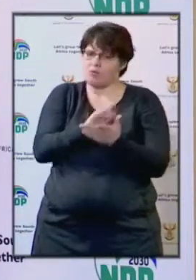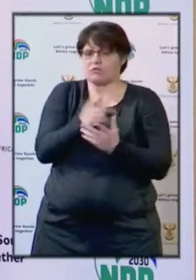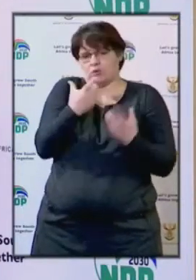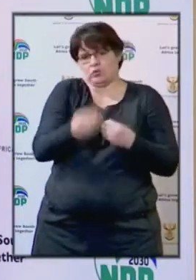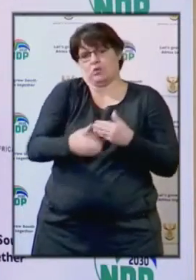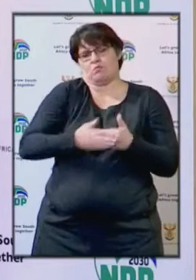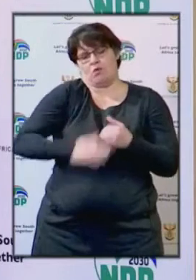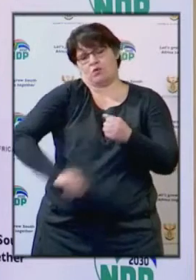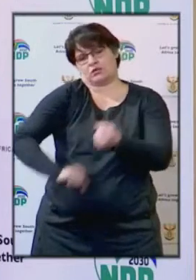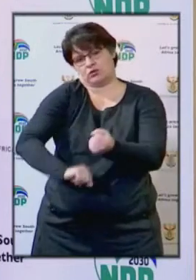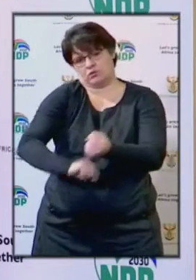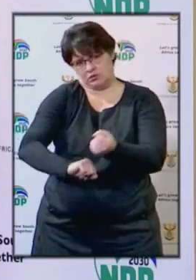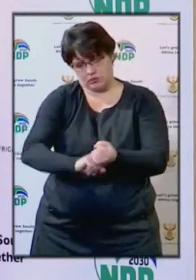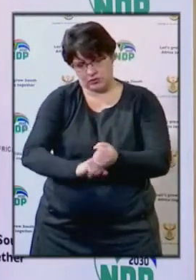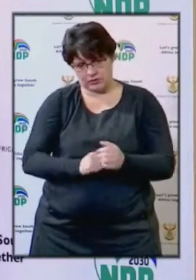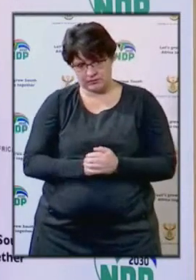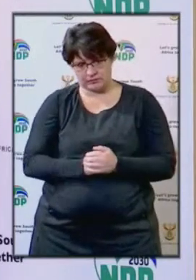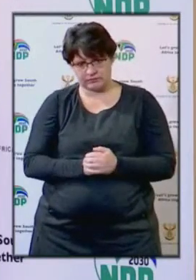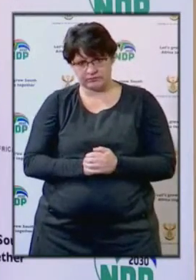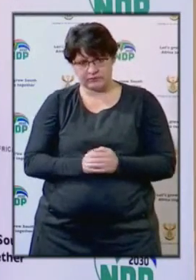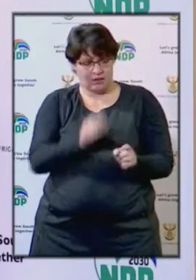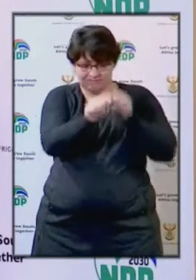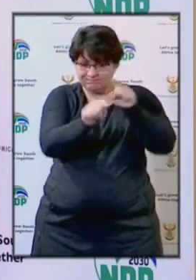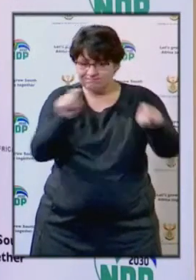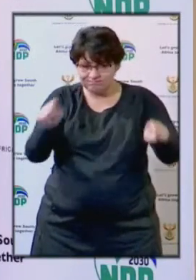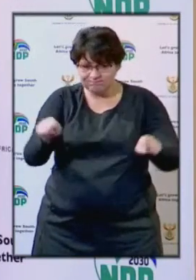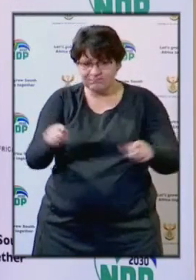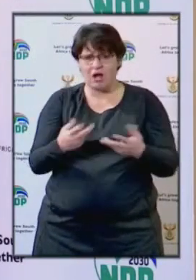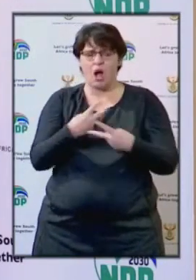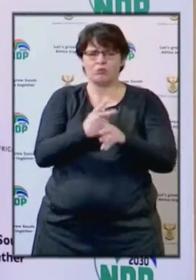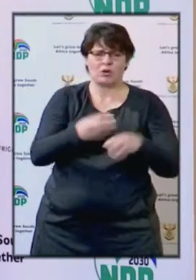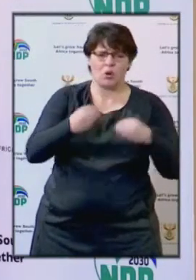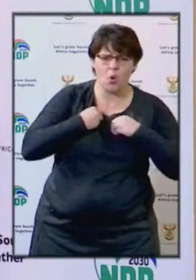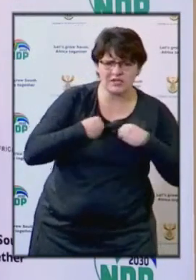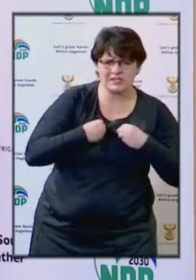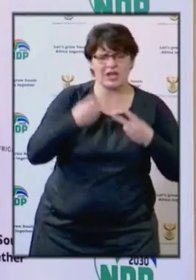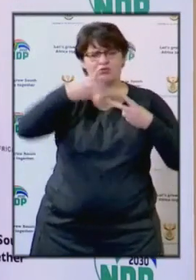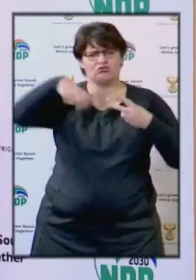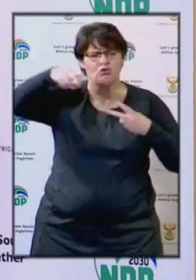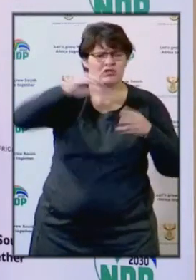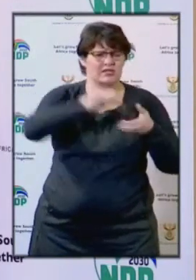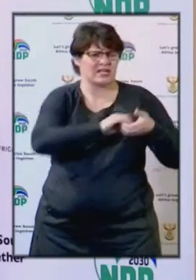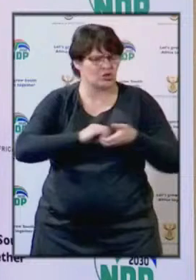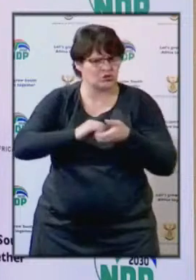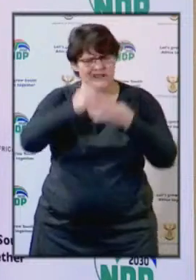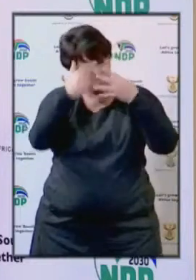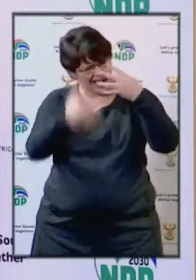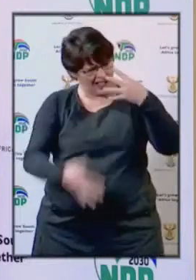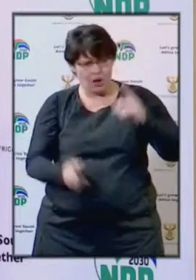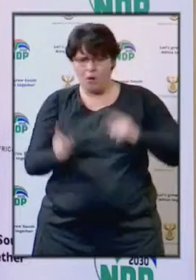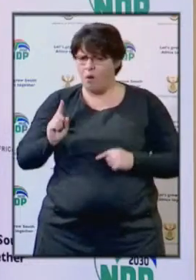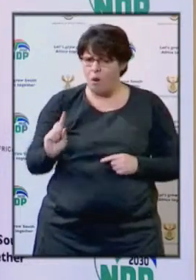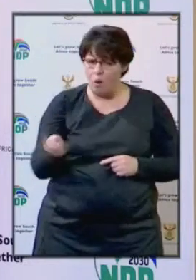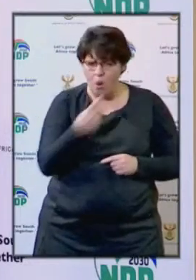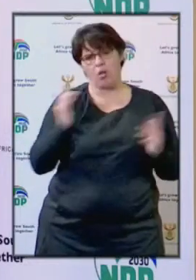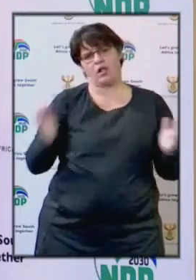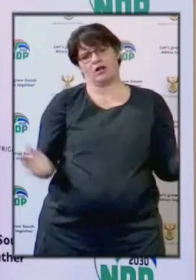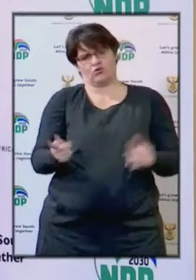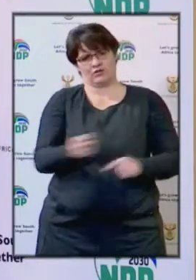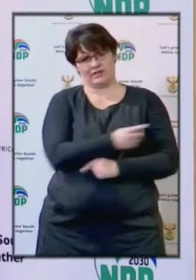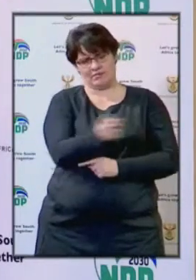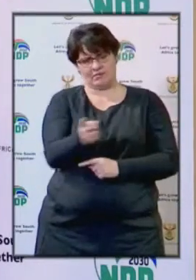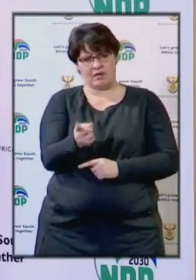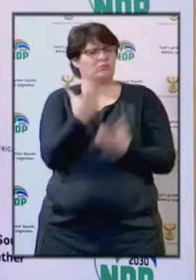All of the major players in the tourism sector, including product owners and tourism associations, are encouraged to continue to